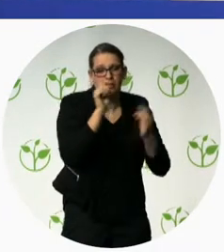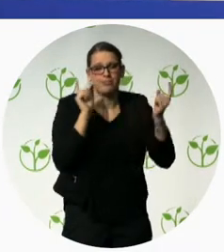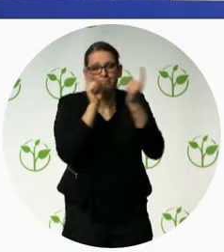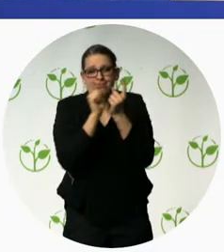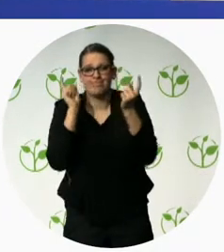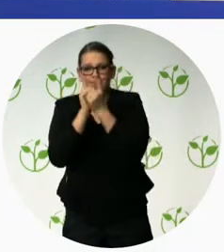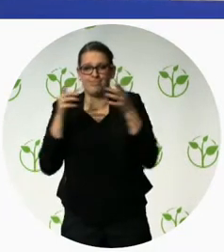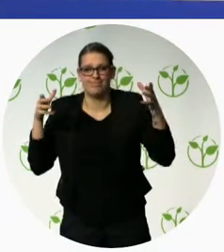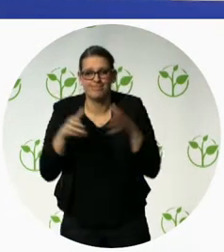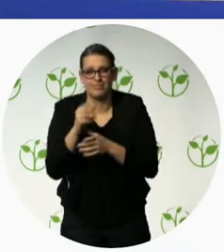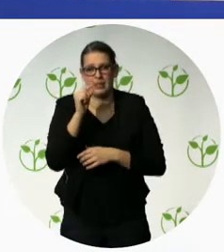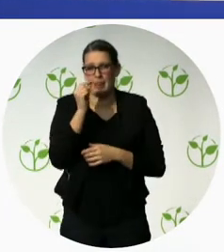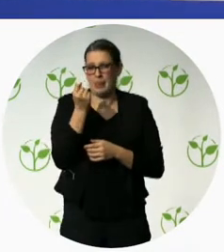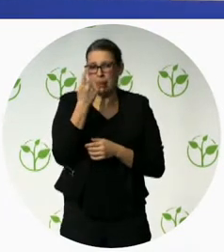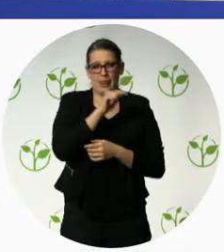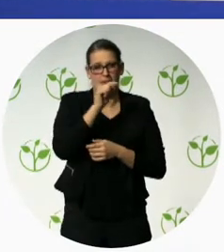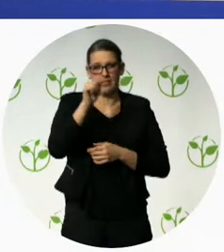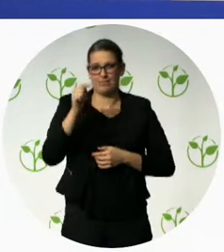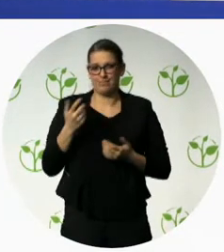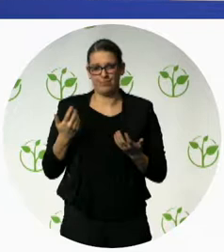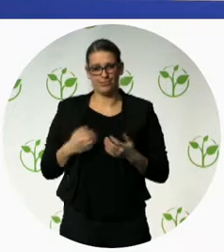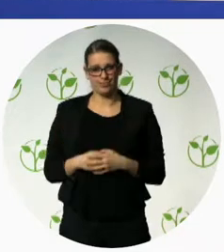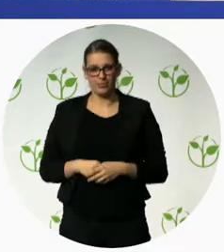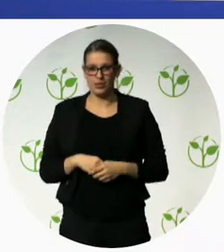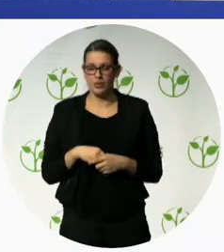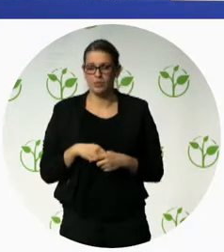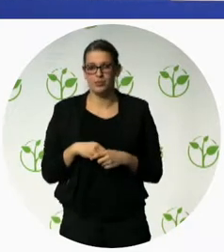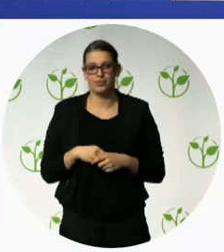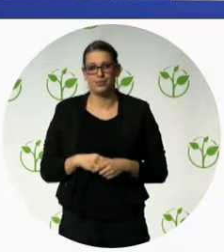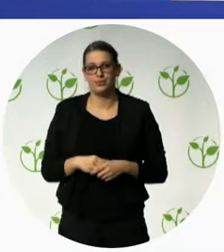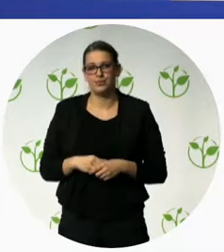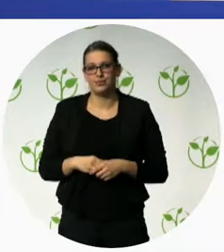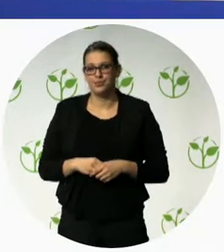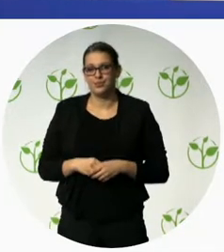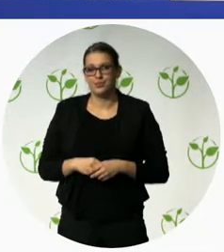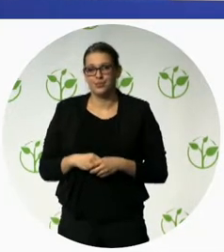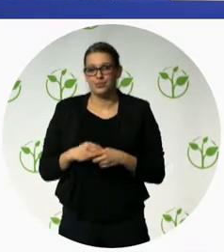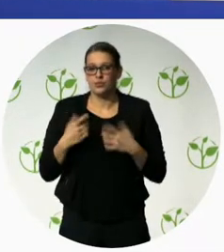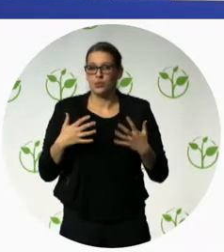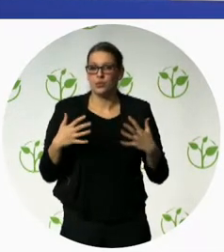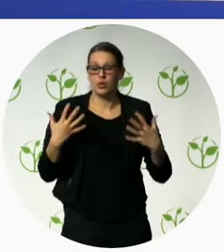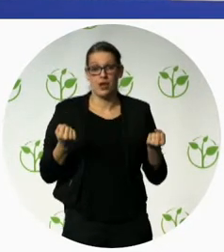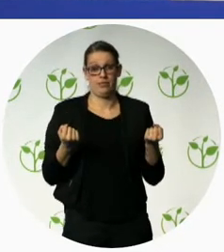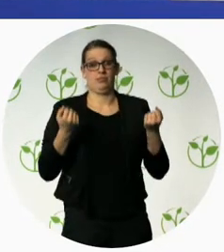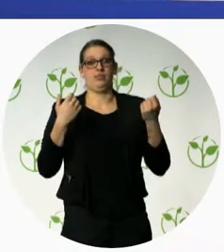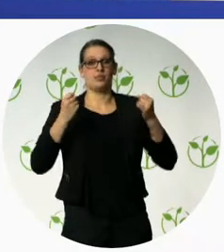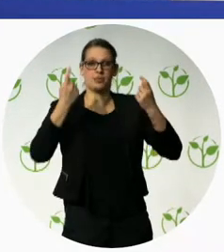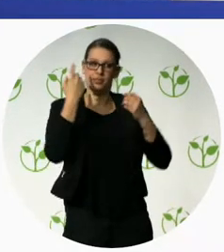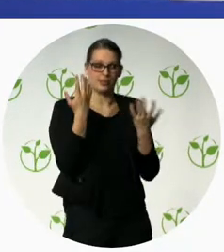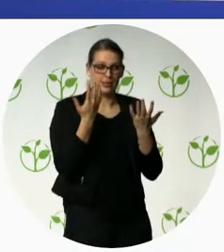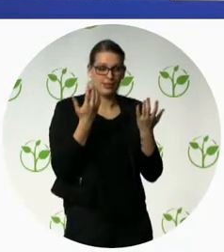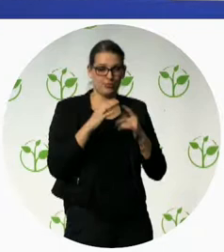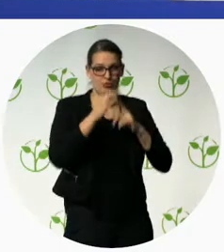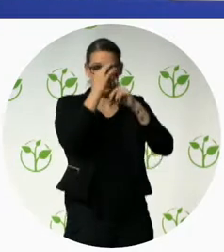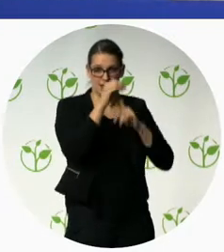because it was the first multi-sectoral platform in the country and it created a discussion